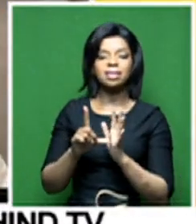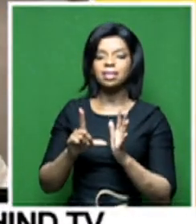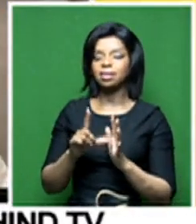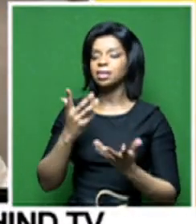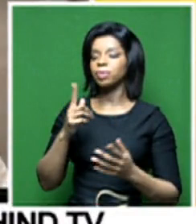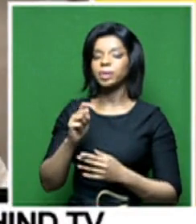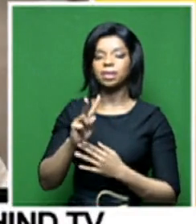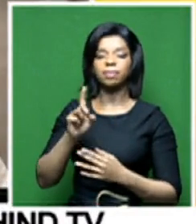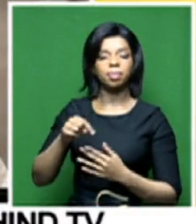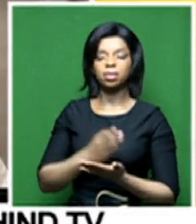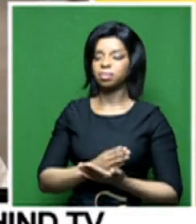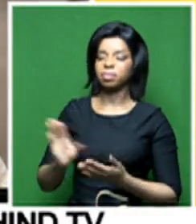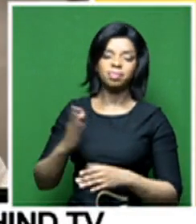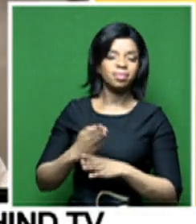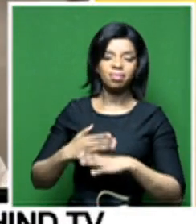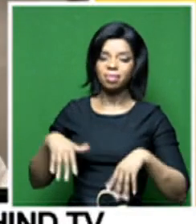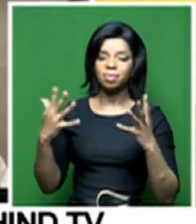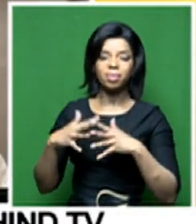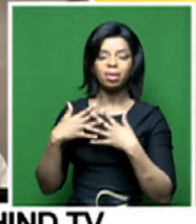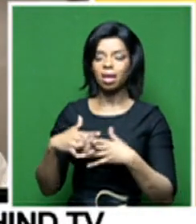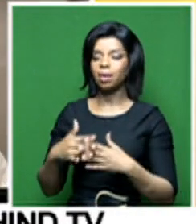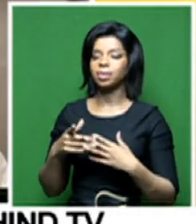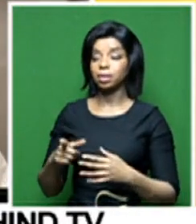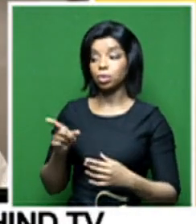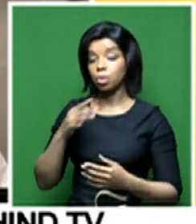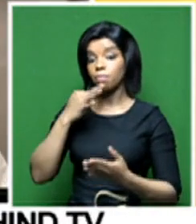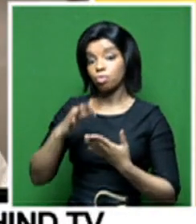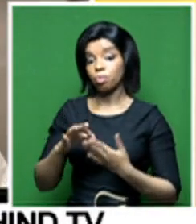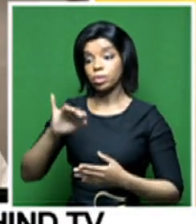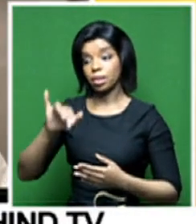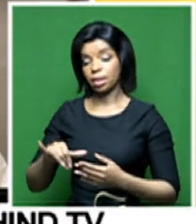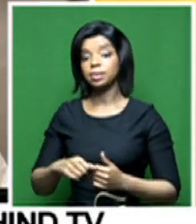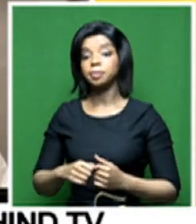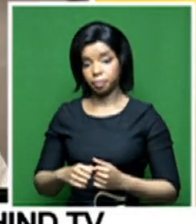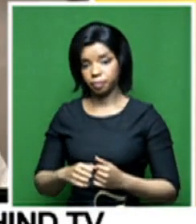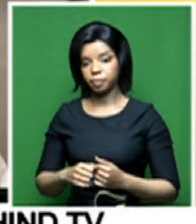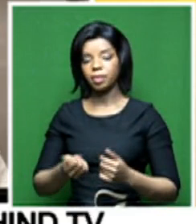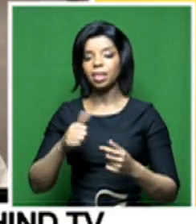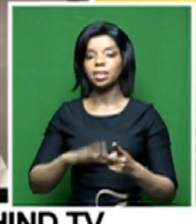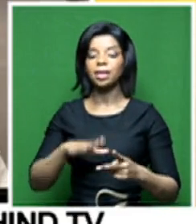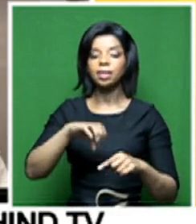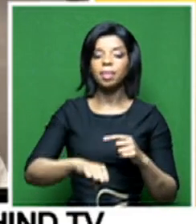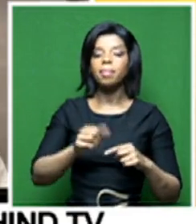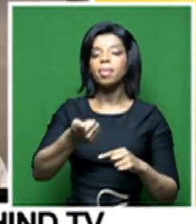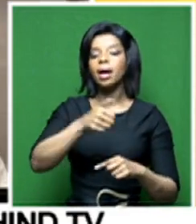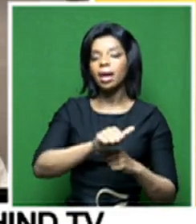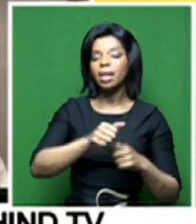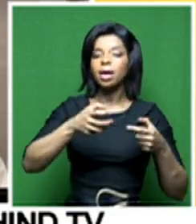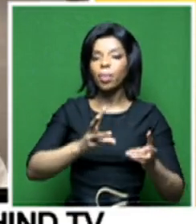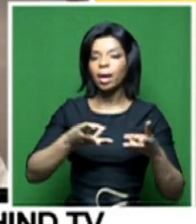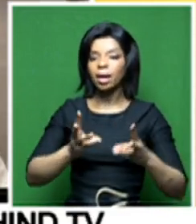archaic. That is the bottom line what you are proposing. And find other ways, imaginative ways, to try and fund the